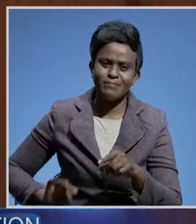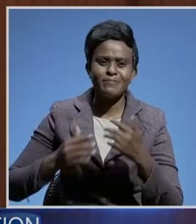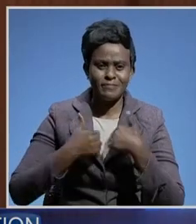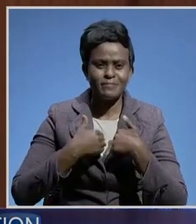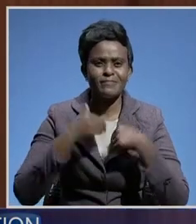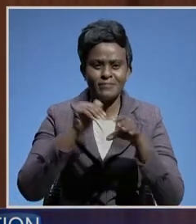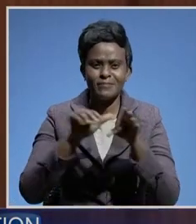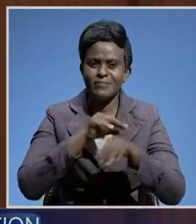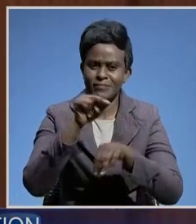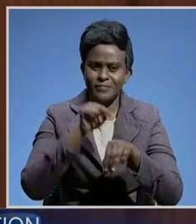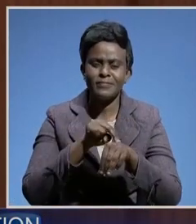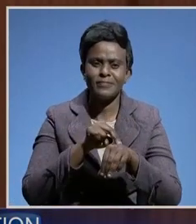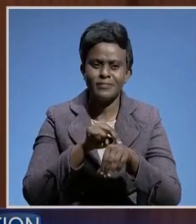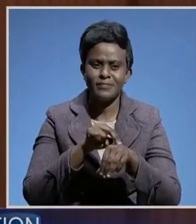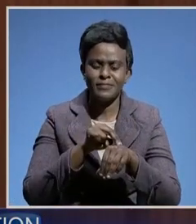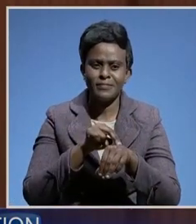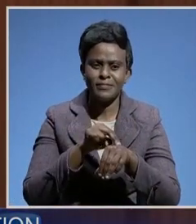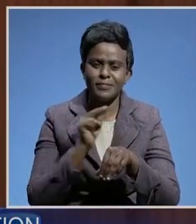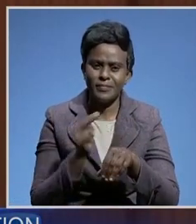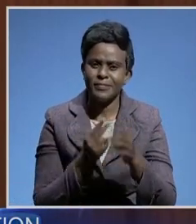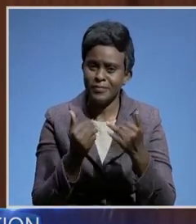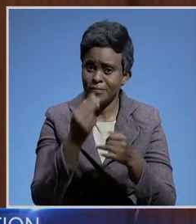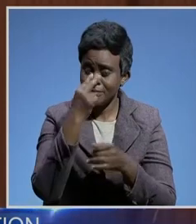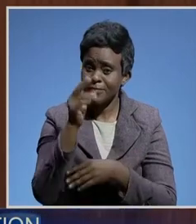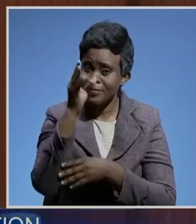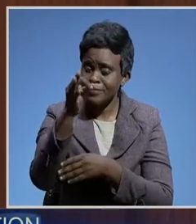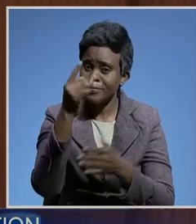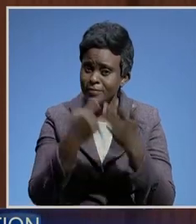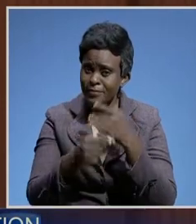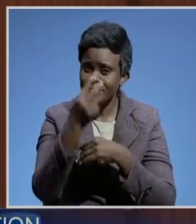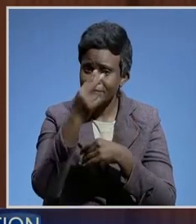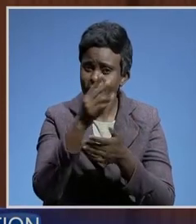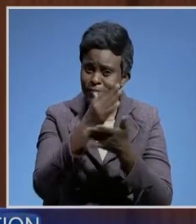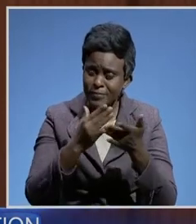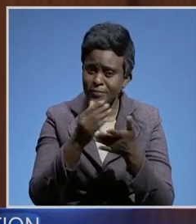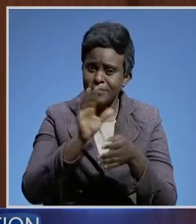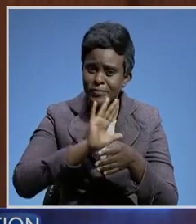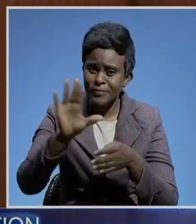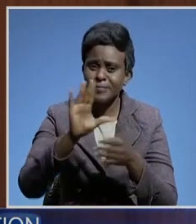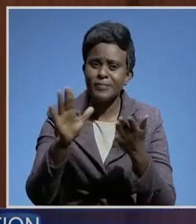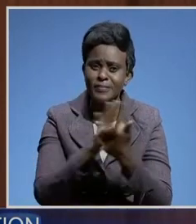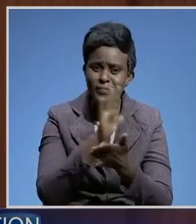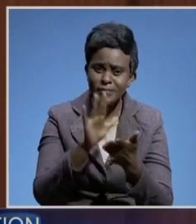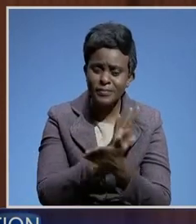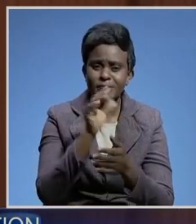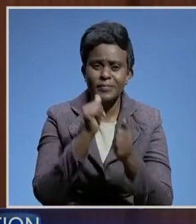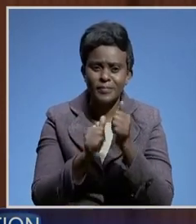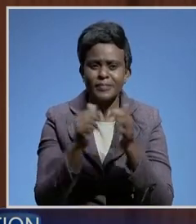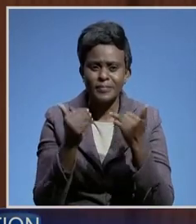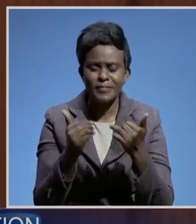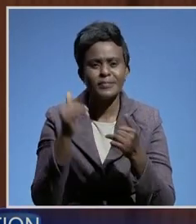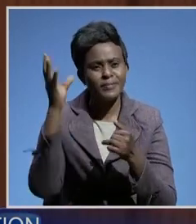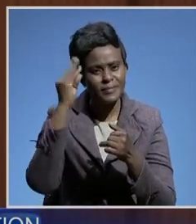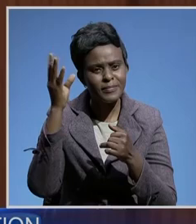nation. We therefore look forward to actually seeing some of the bottlenecks that are being experienced